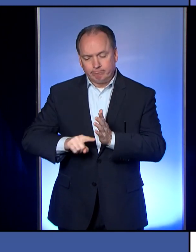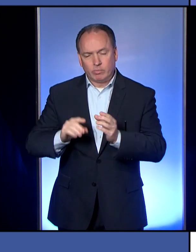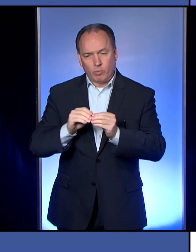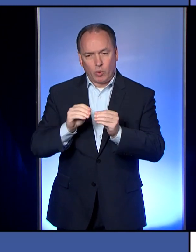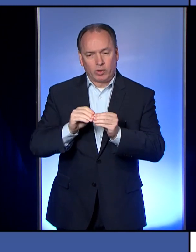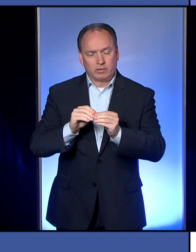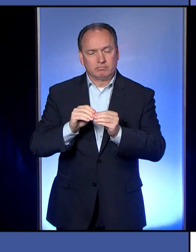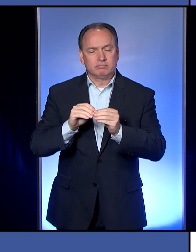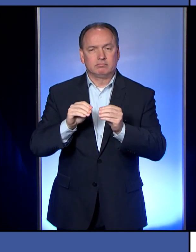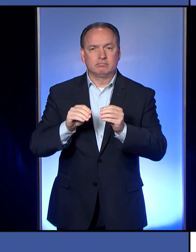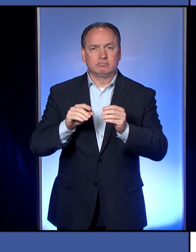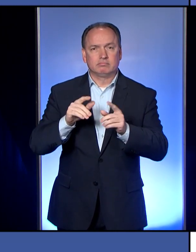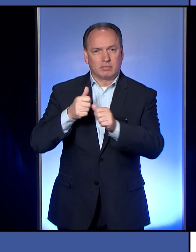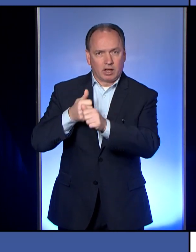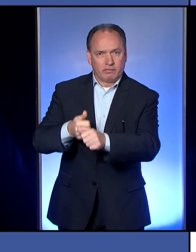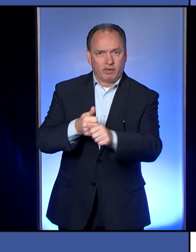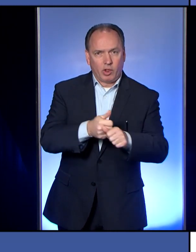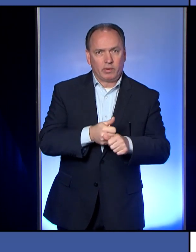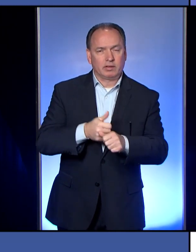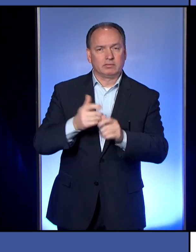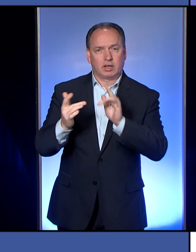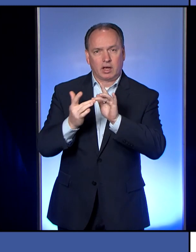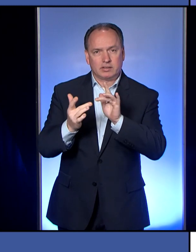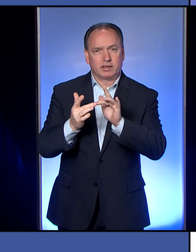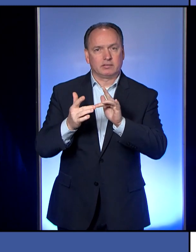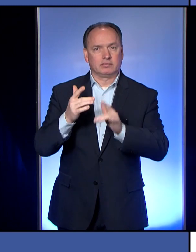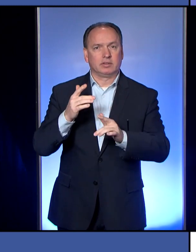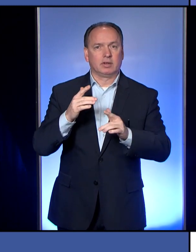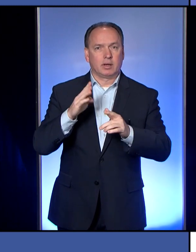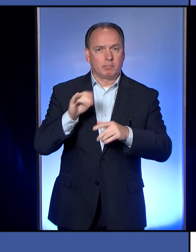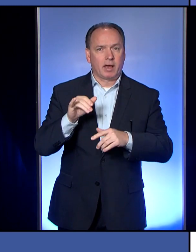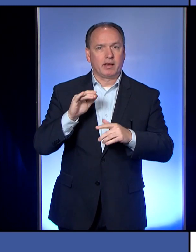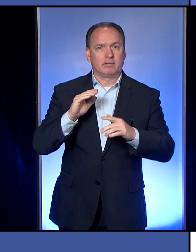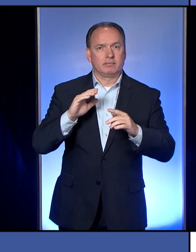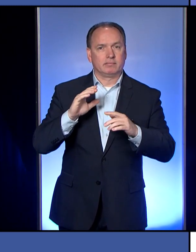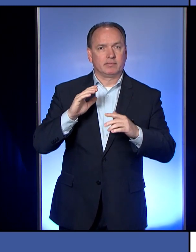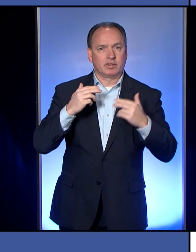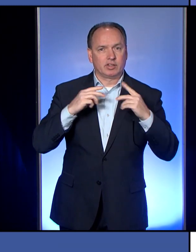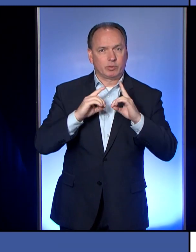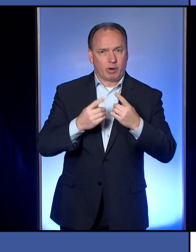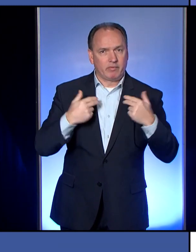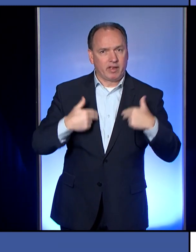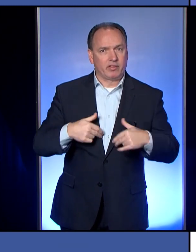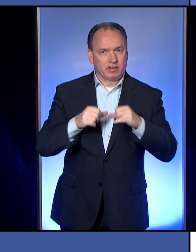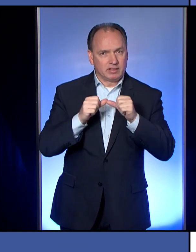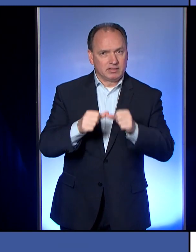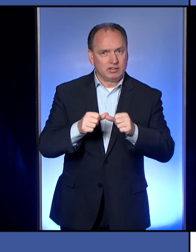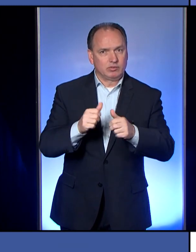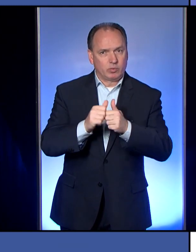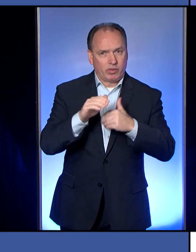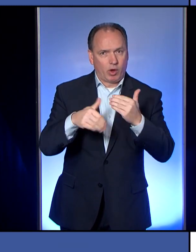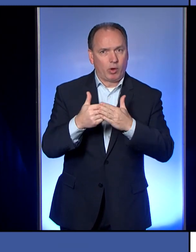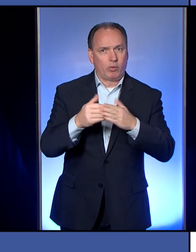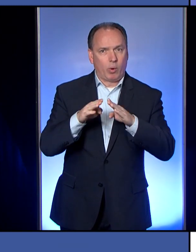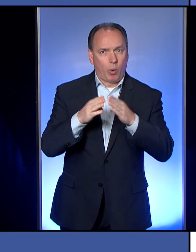overall contact tracing by Erie County Department of Health continues on all of those open cases.